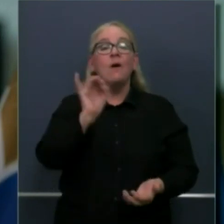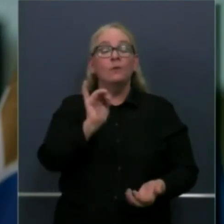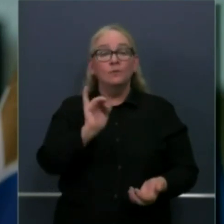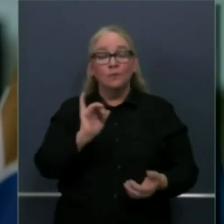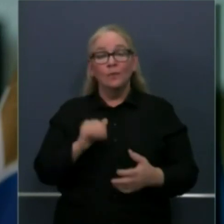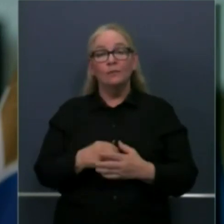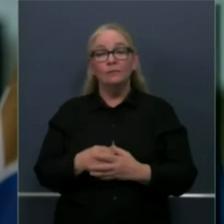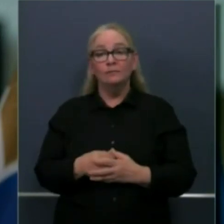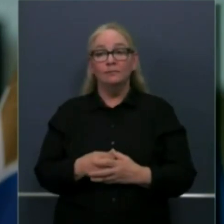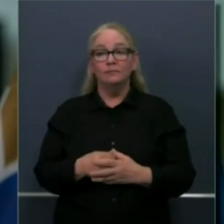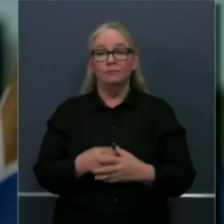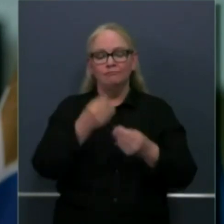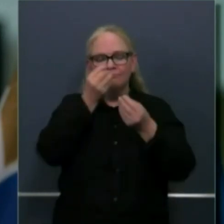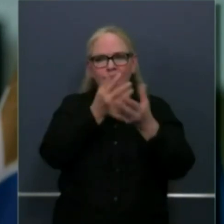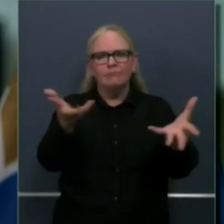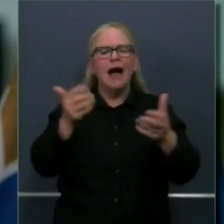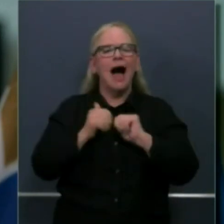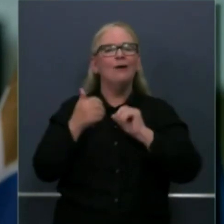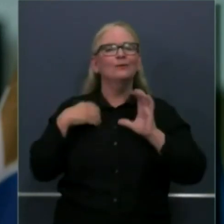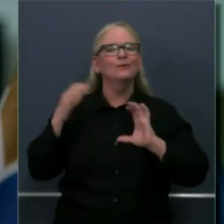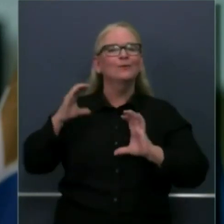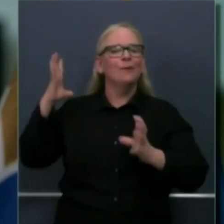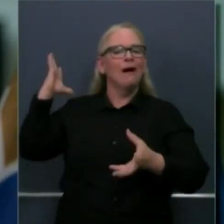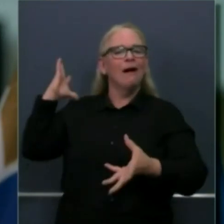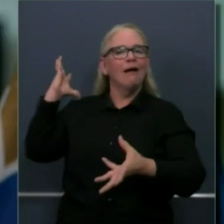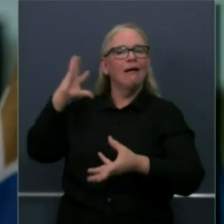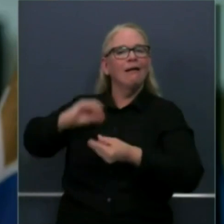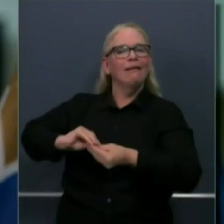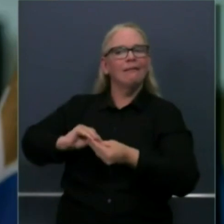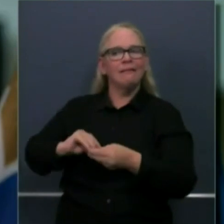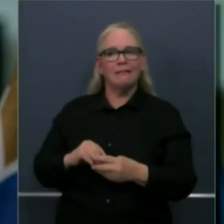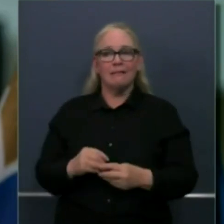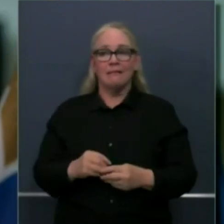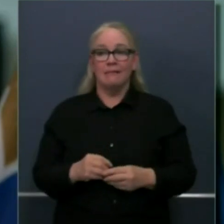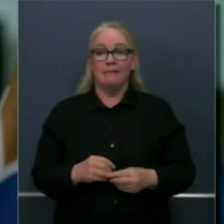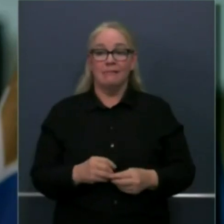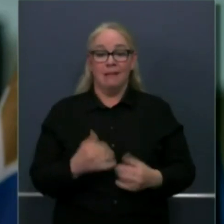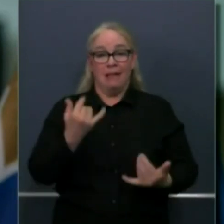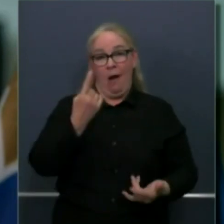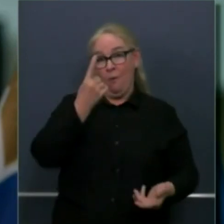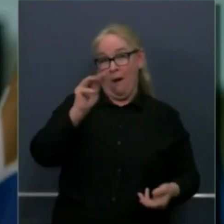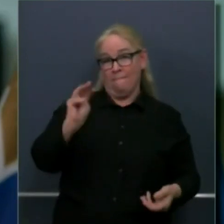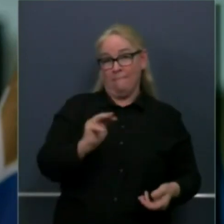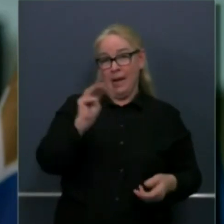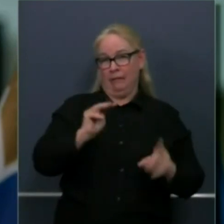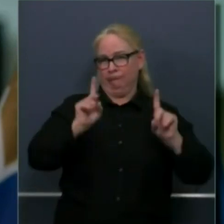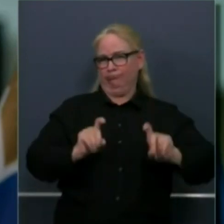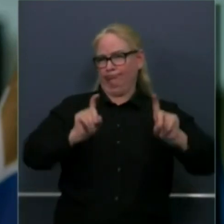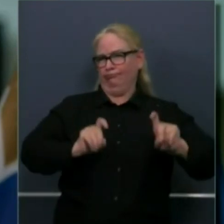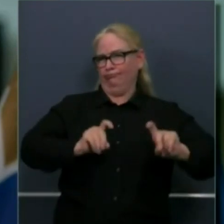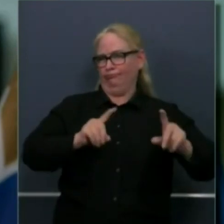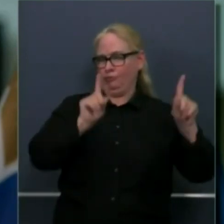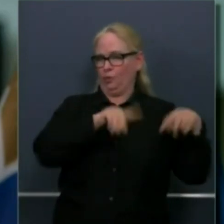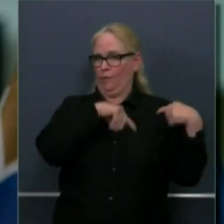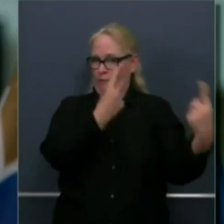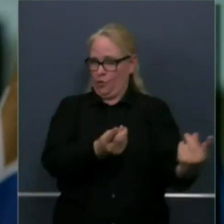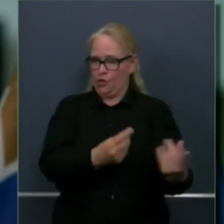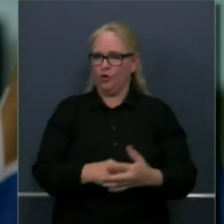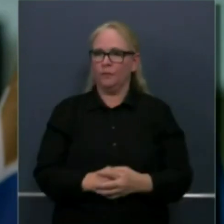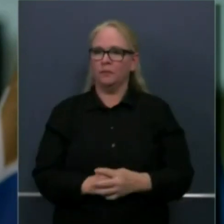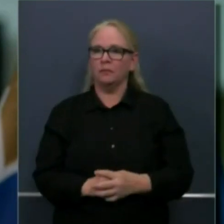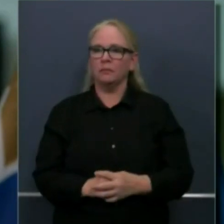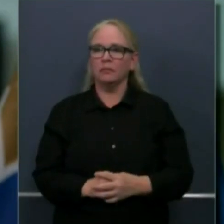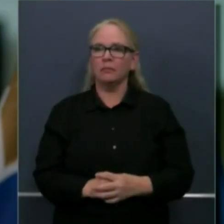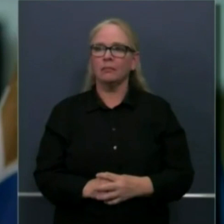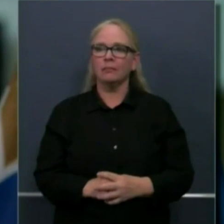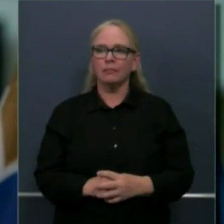on that. We have now surpassed 1 million tests conducted in the state of California 1 million and 33